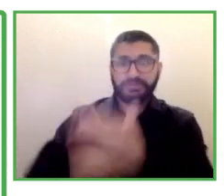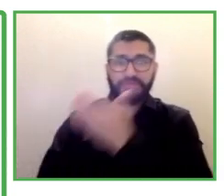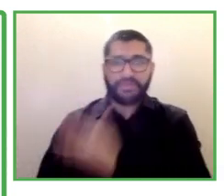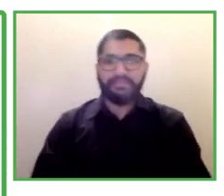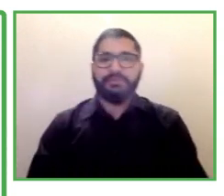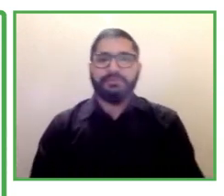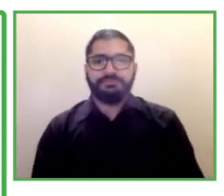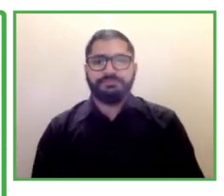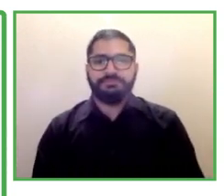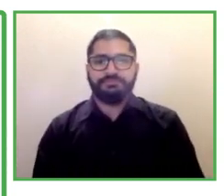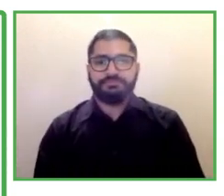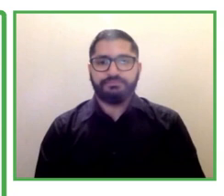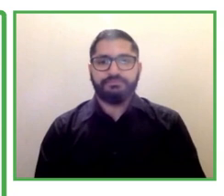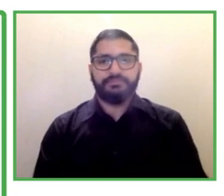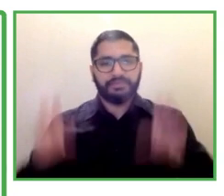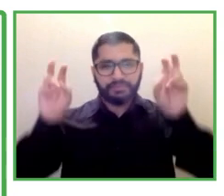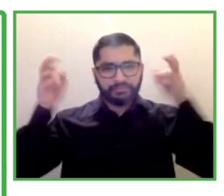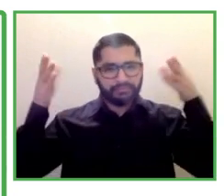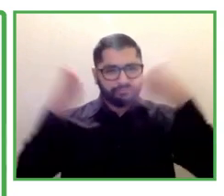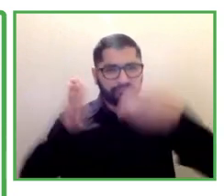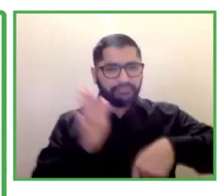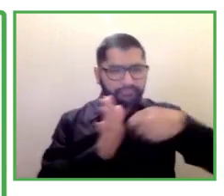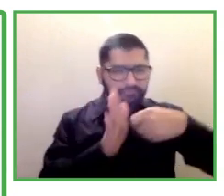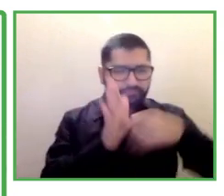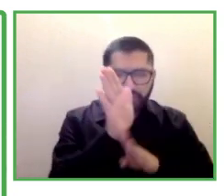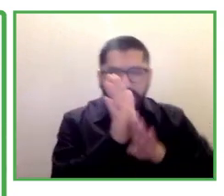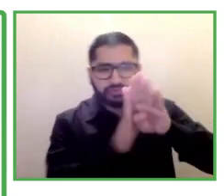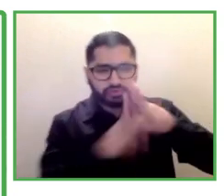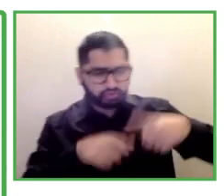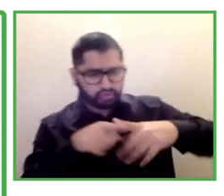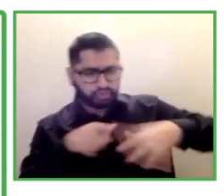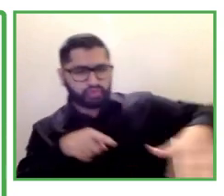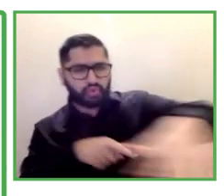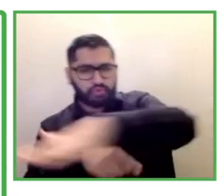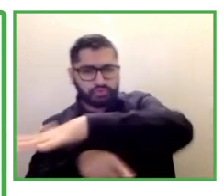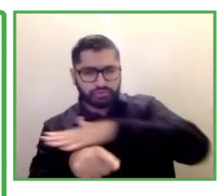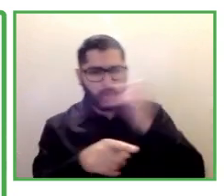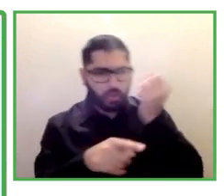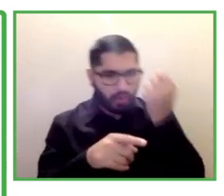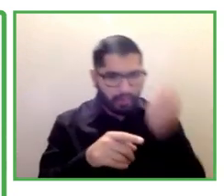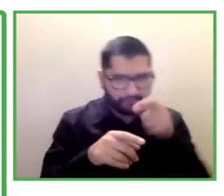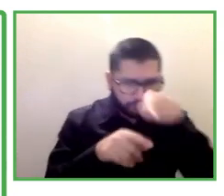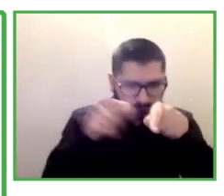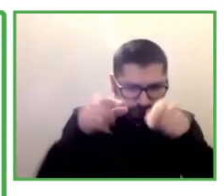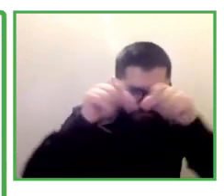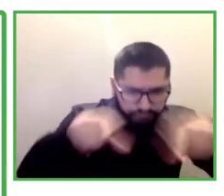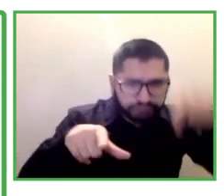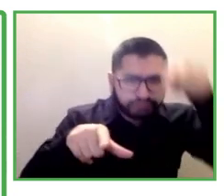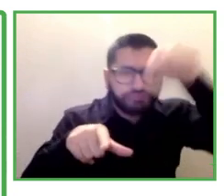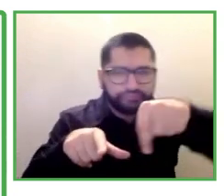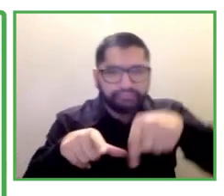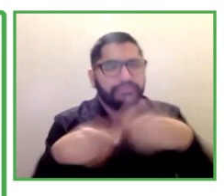mission is to enhance the economic and social well-being of persons with disabilities their families and the community.